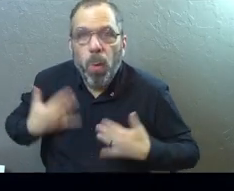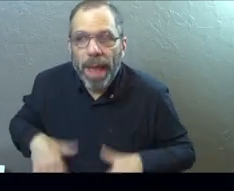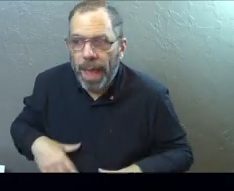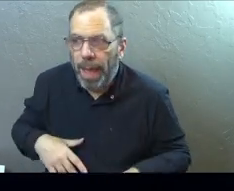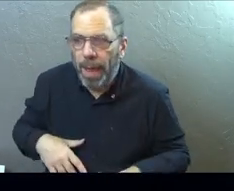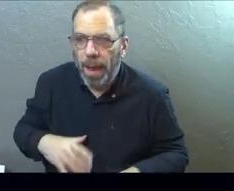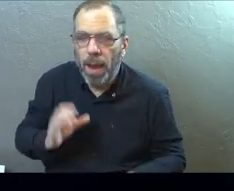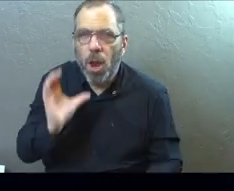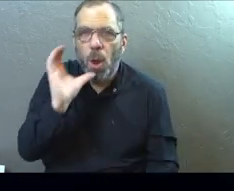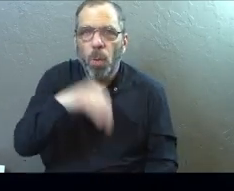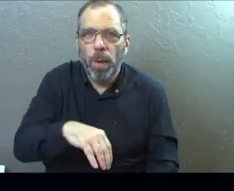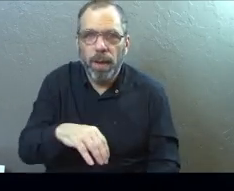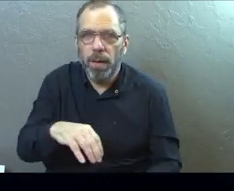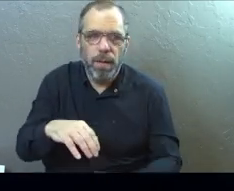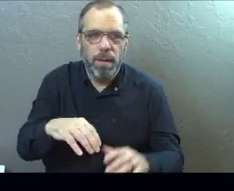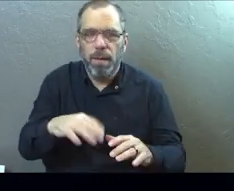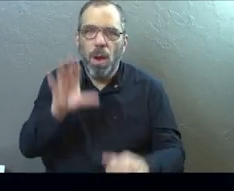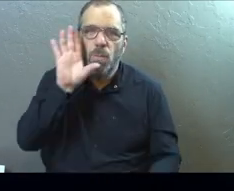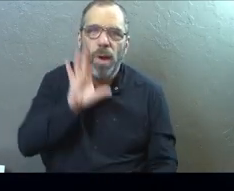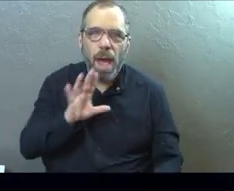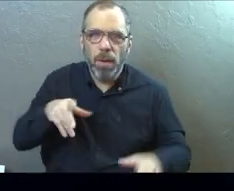Maybe they wear weird brown pants and blue commers.